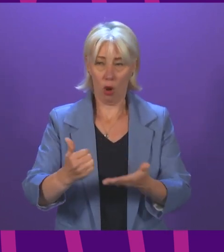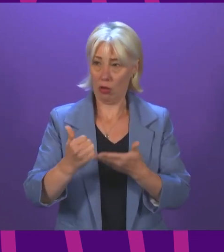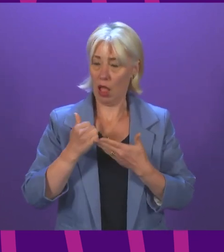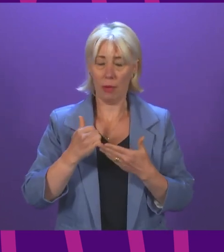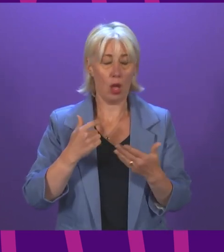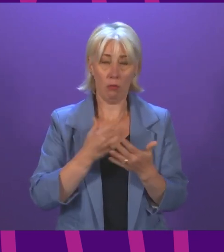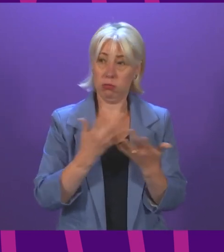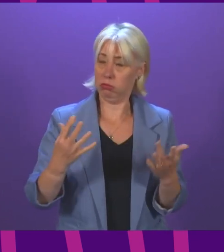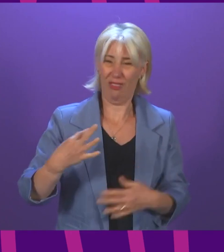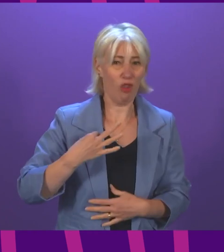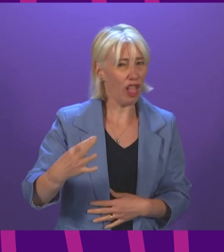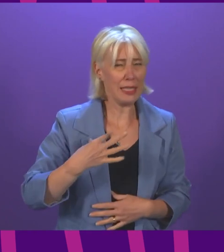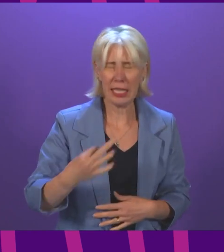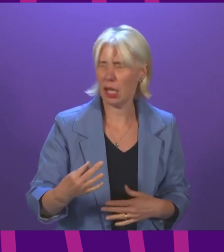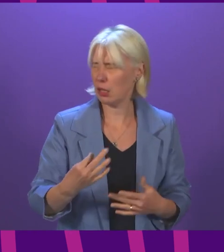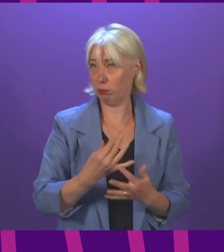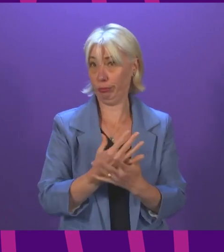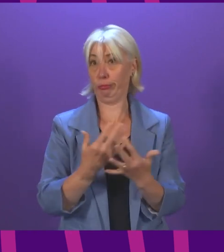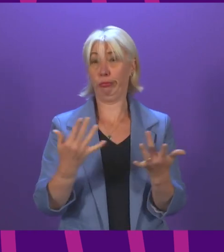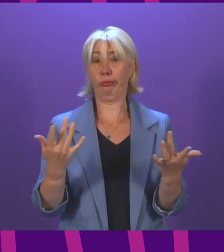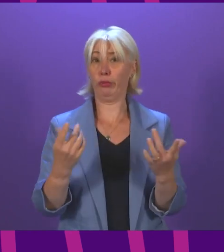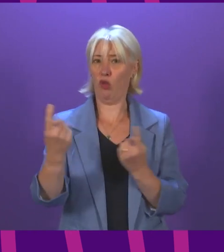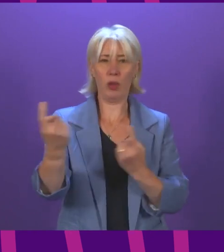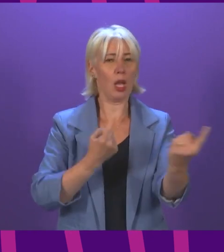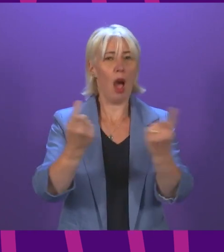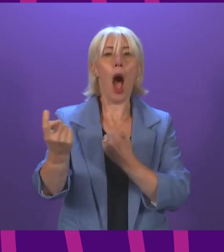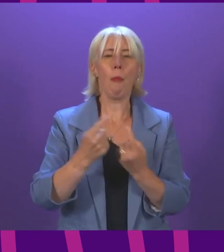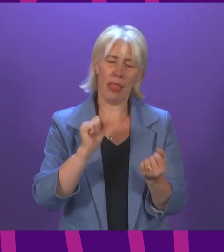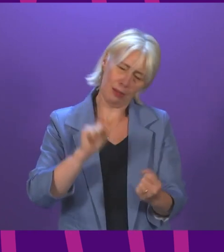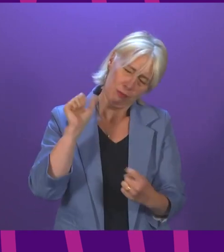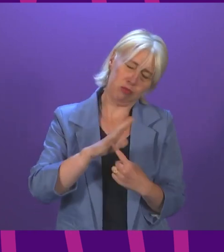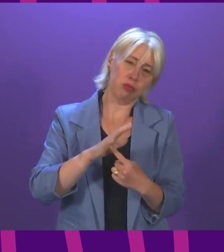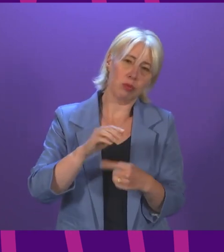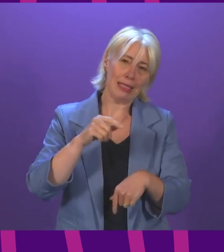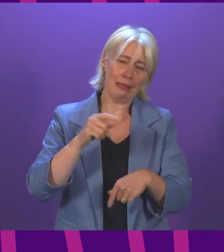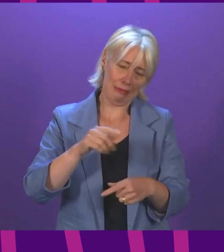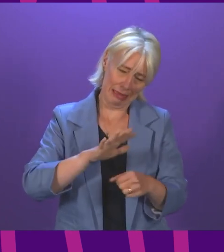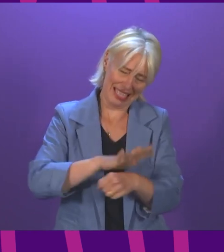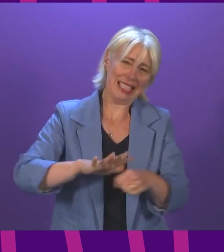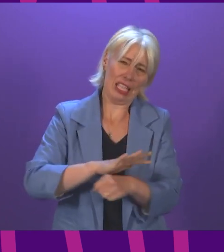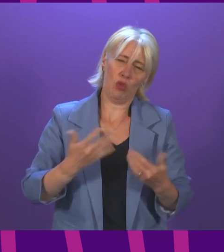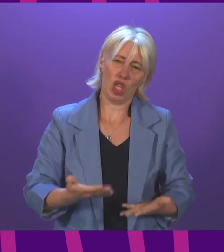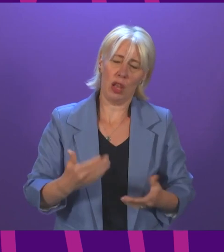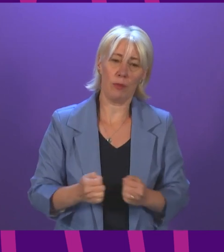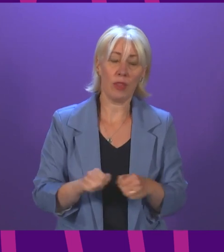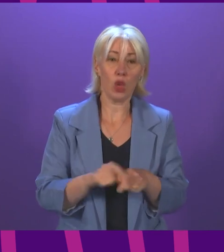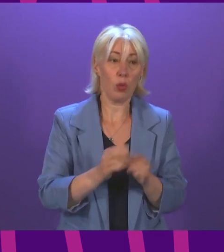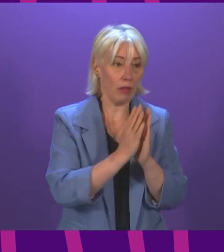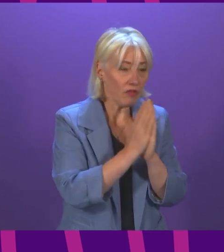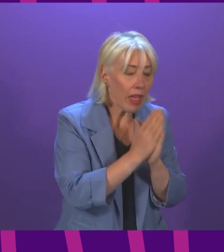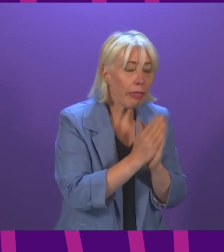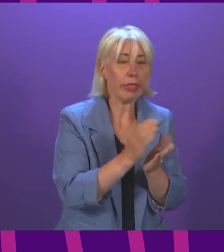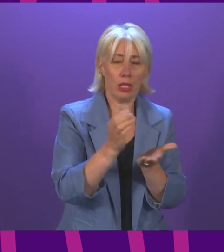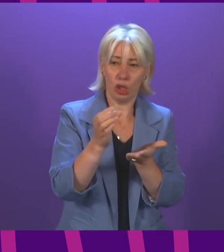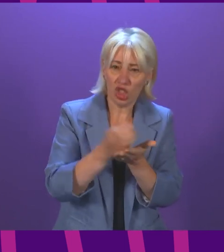to the many volunteers also who have stepped forward at this crucial time. I am also grateful to the many faith, third sector